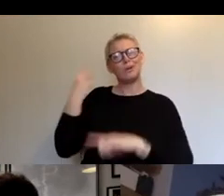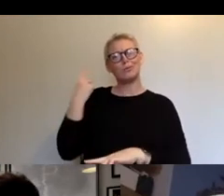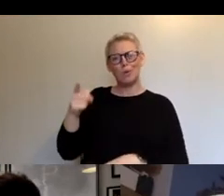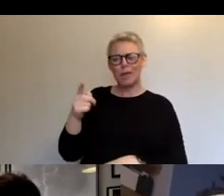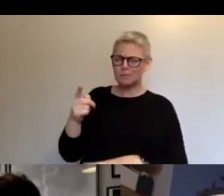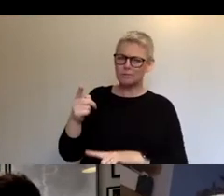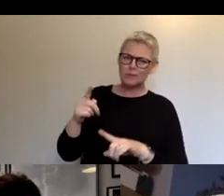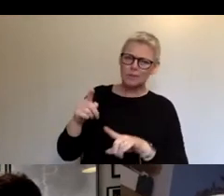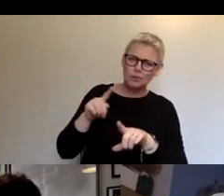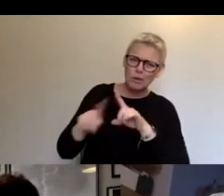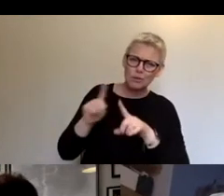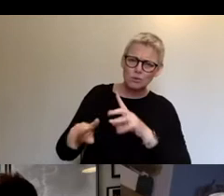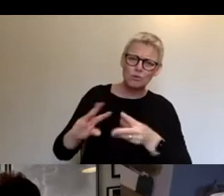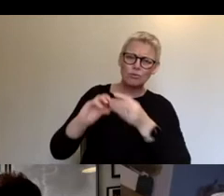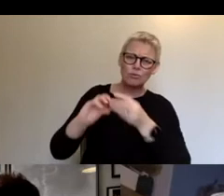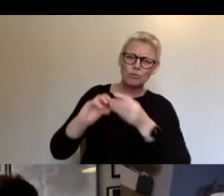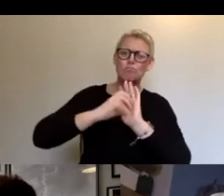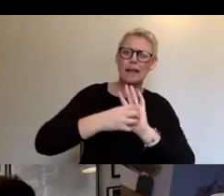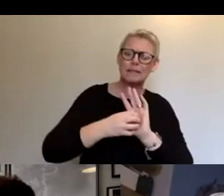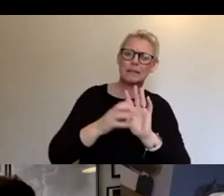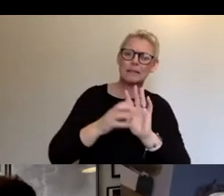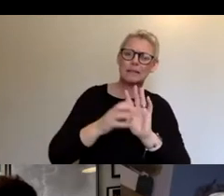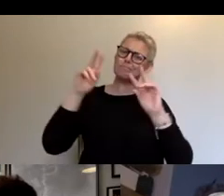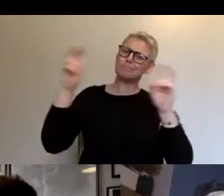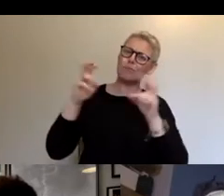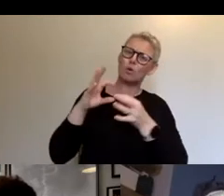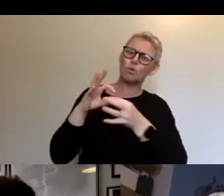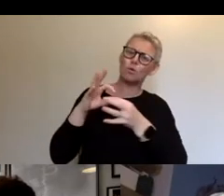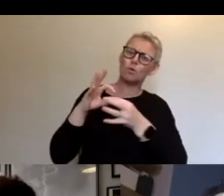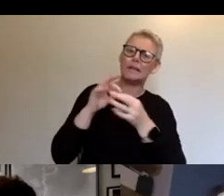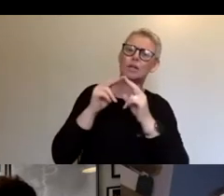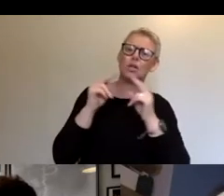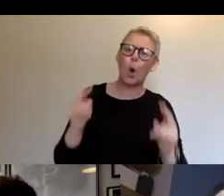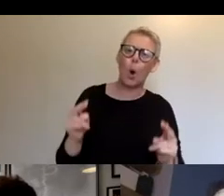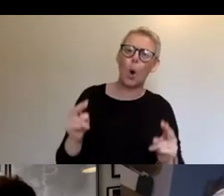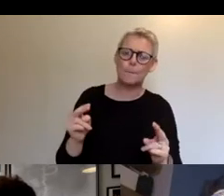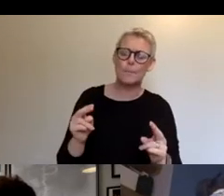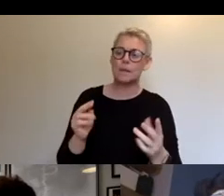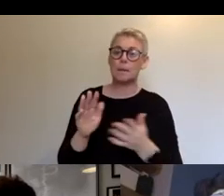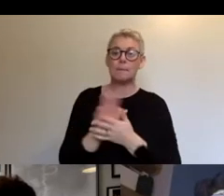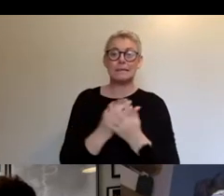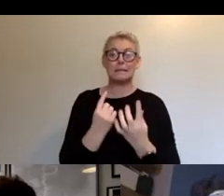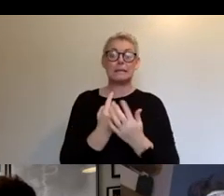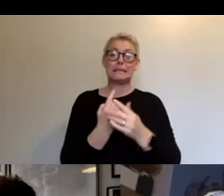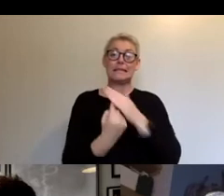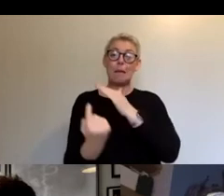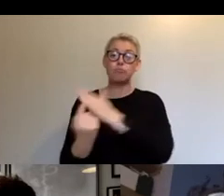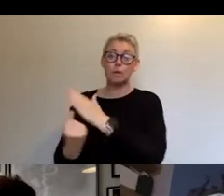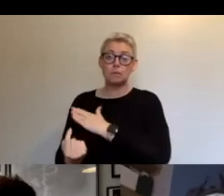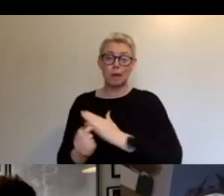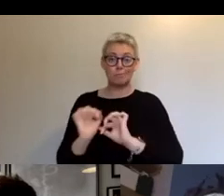that we wanted to bring people together in their home separately, but also that we were together. So that was really important.